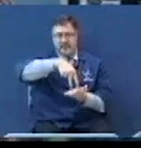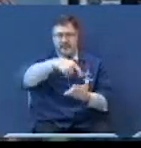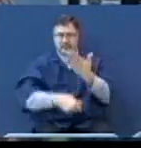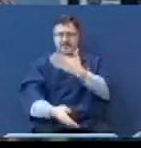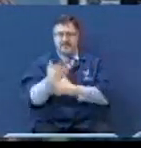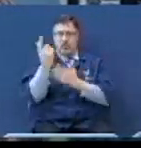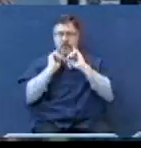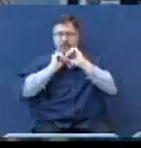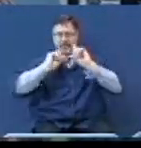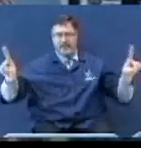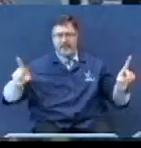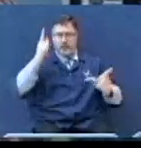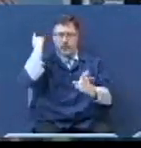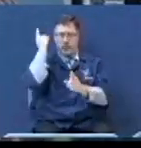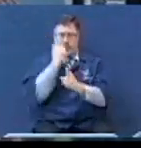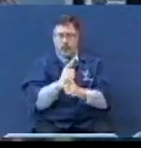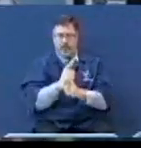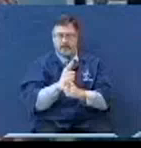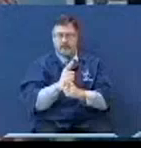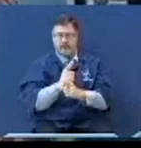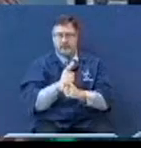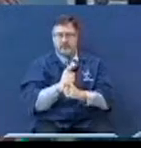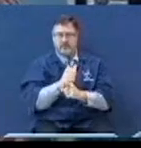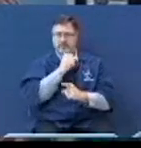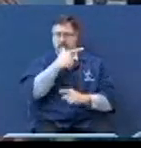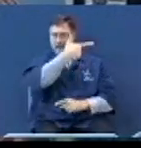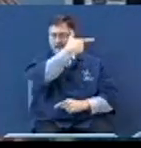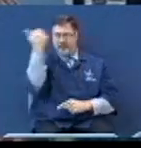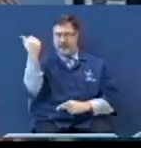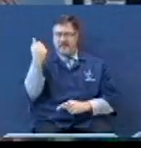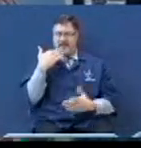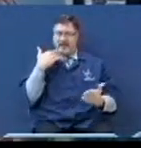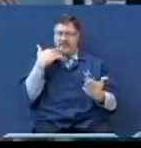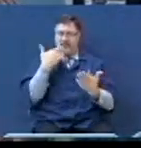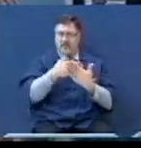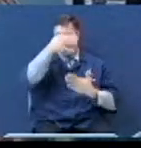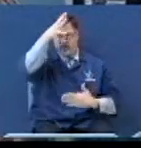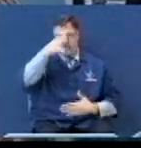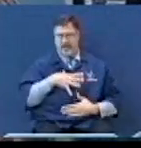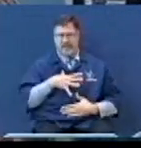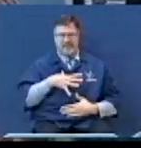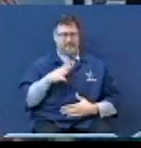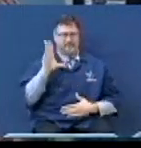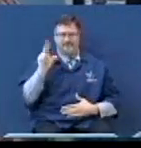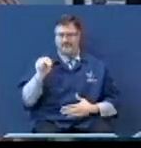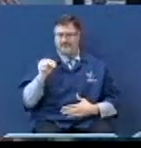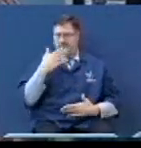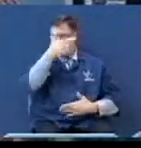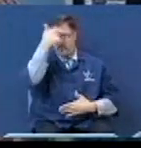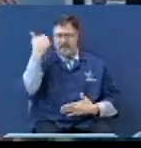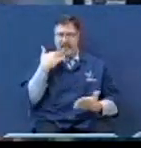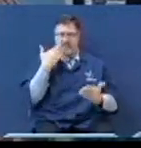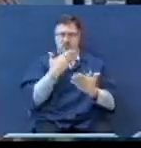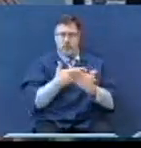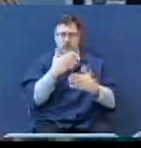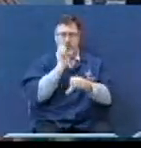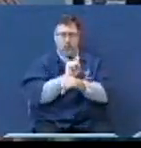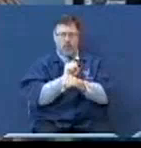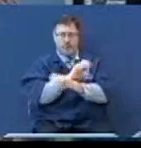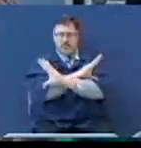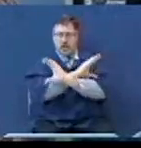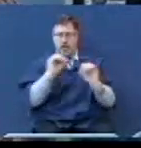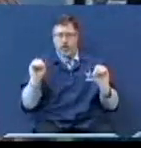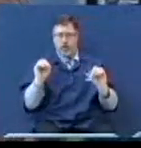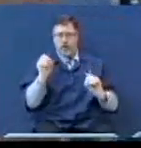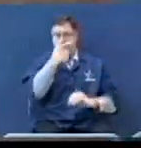stand declared righteous this morning. Not because I'm a good fella, not because I got good works, but because I got